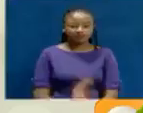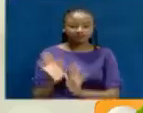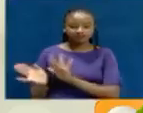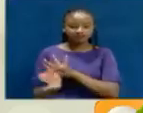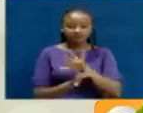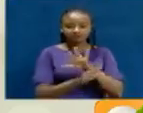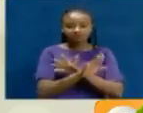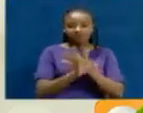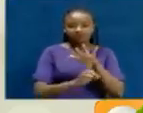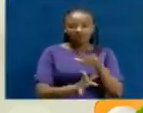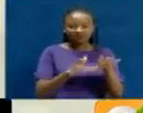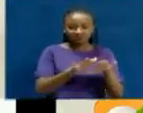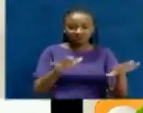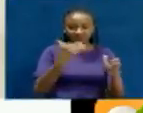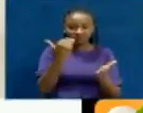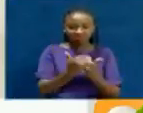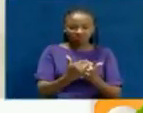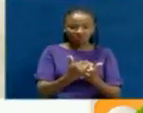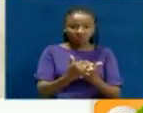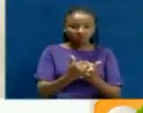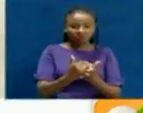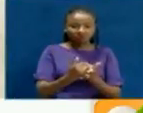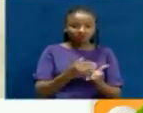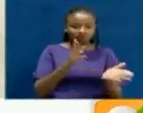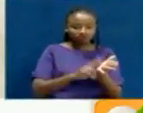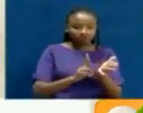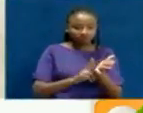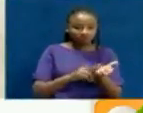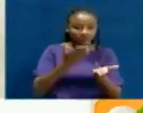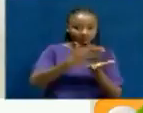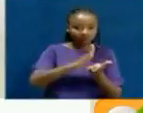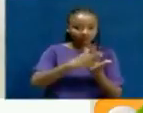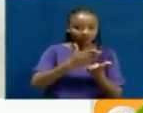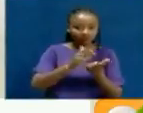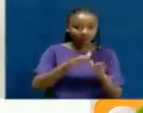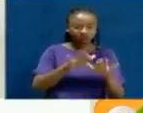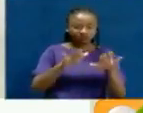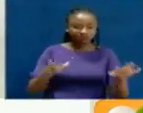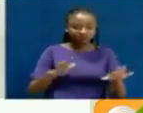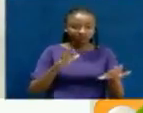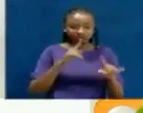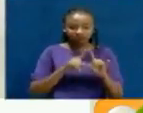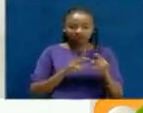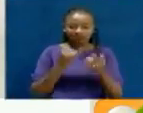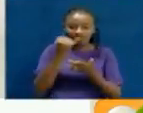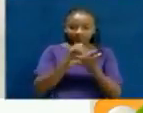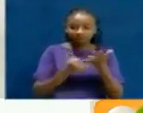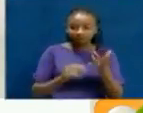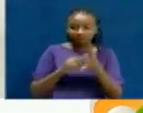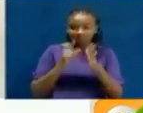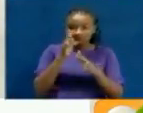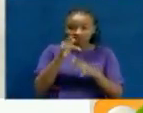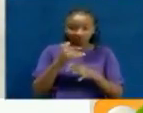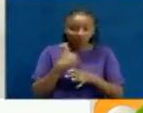The Ministry of Lands has stopped registration of long-term leases supported by architectural drawing which means apartment